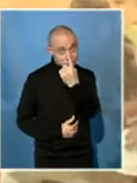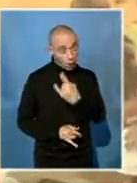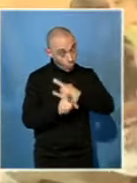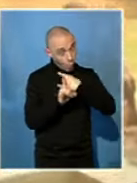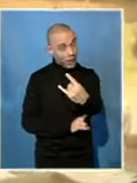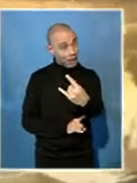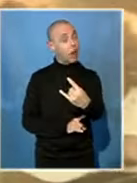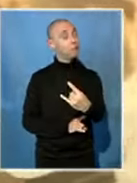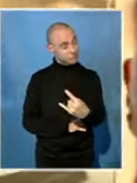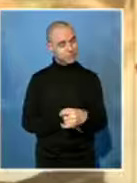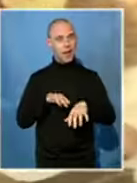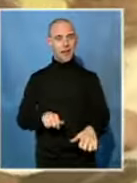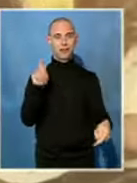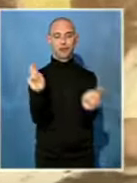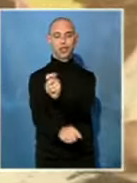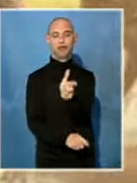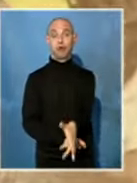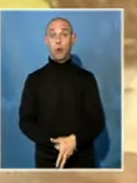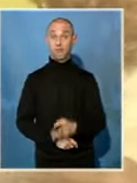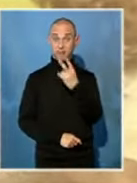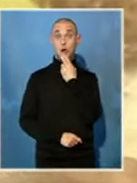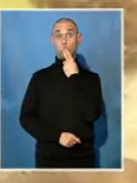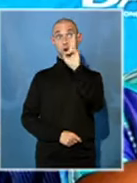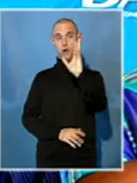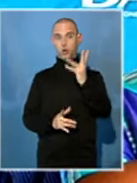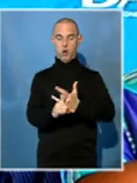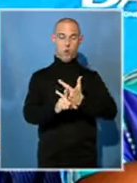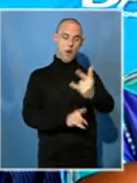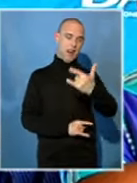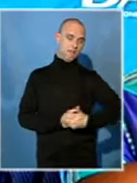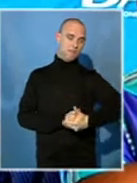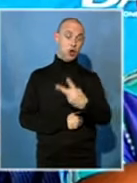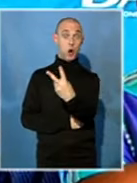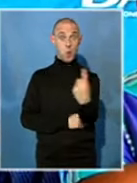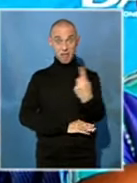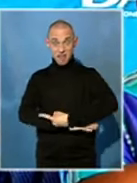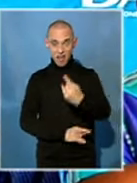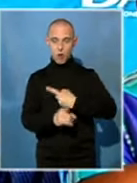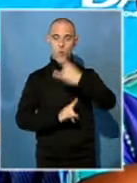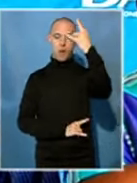the ruling ANC within the next 21 days. Tumawala Mutlaudi, SABC News.